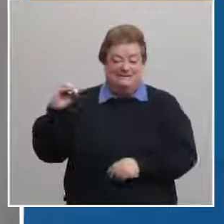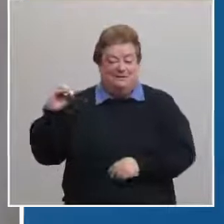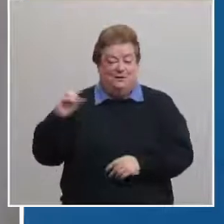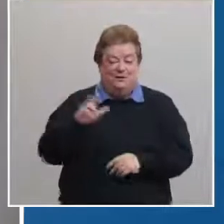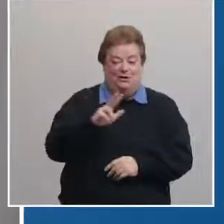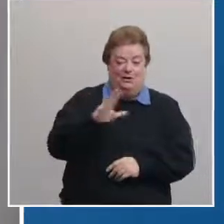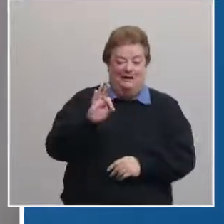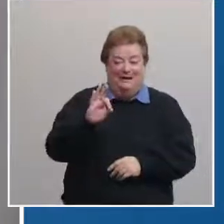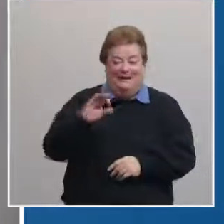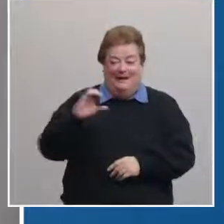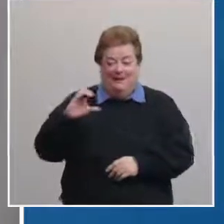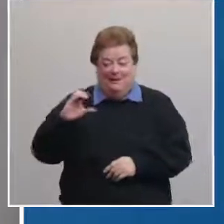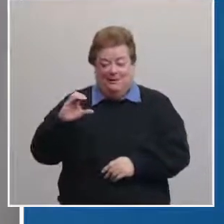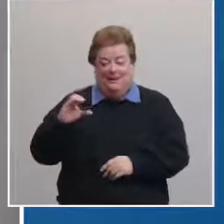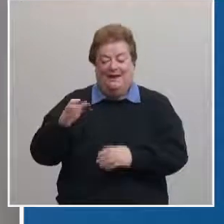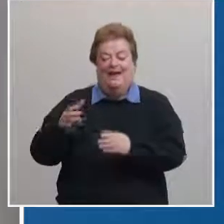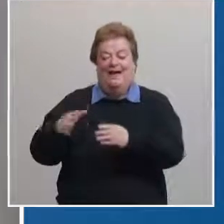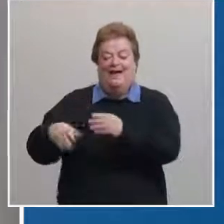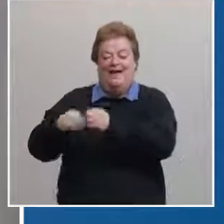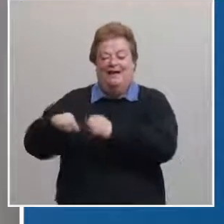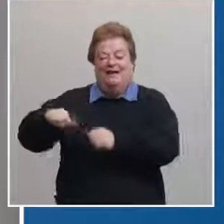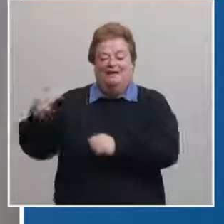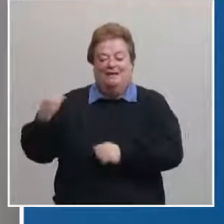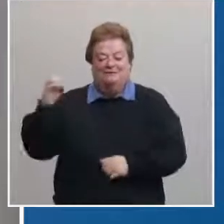that hasn't been hasn't happened